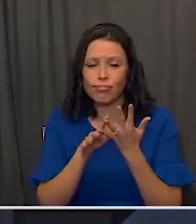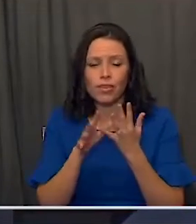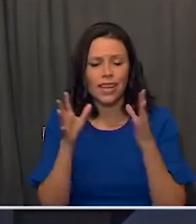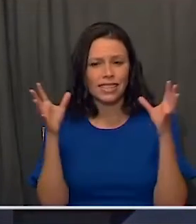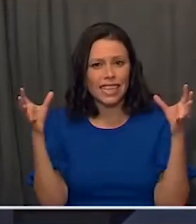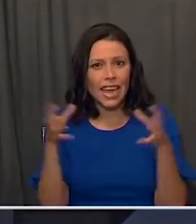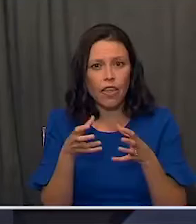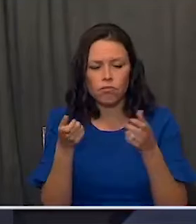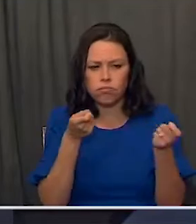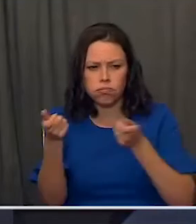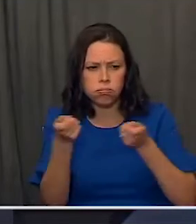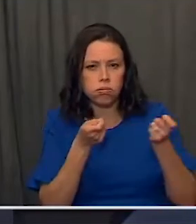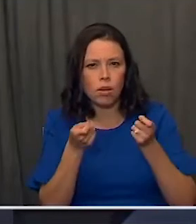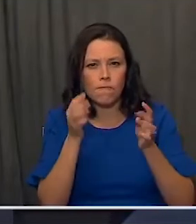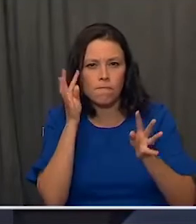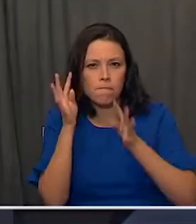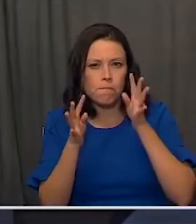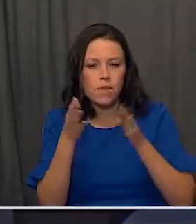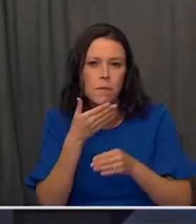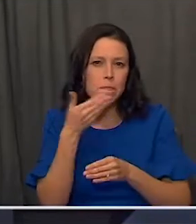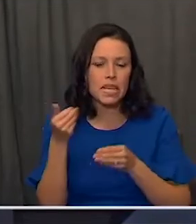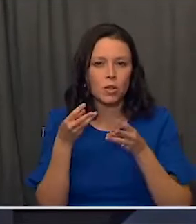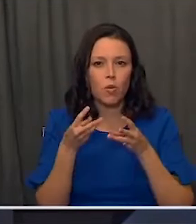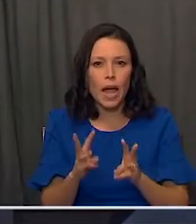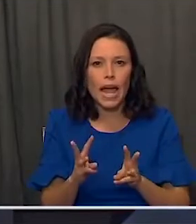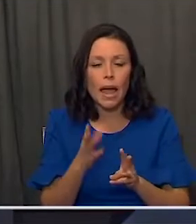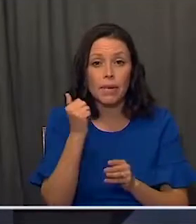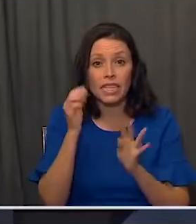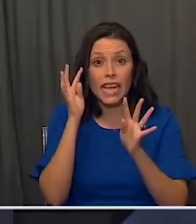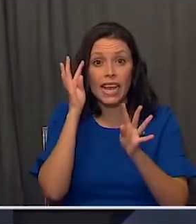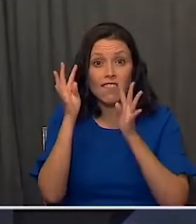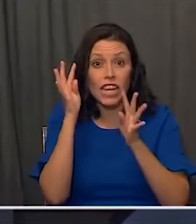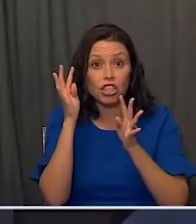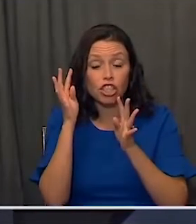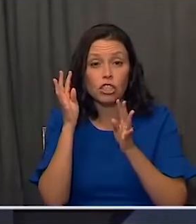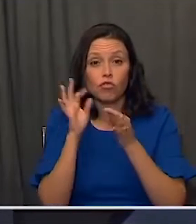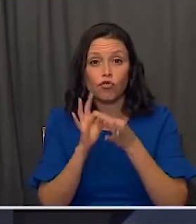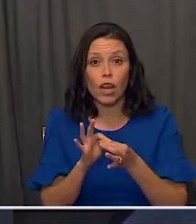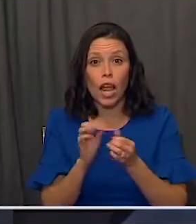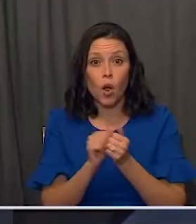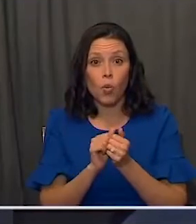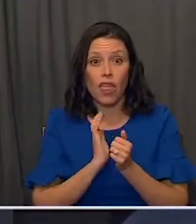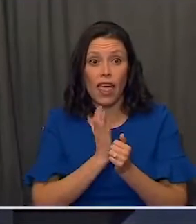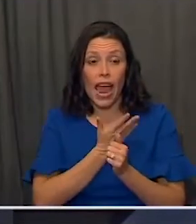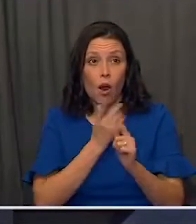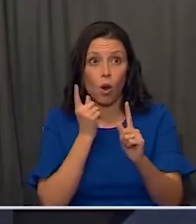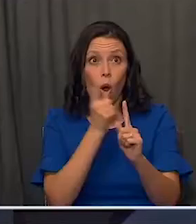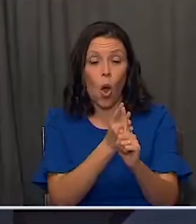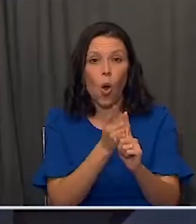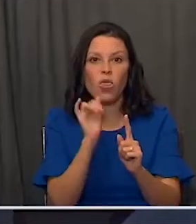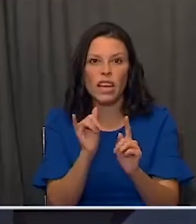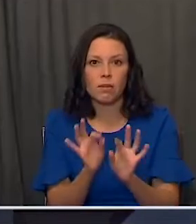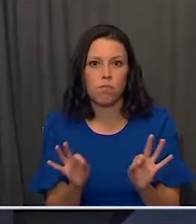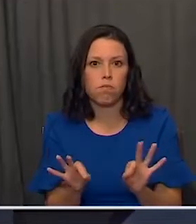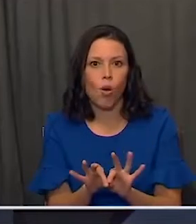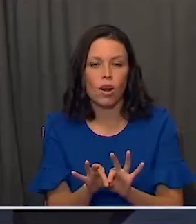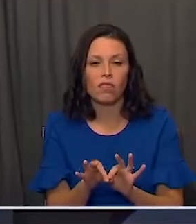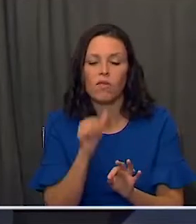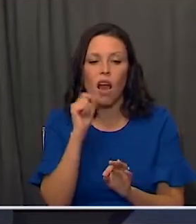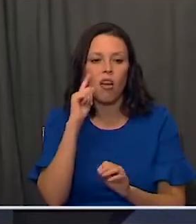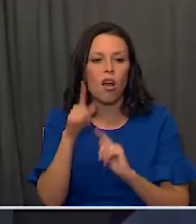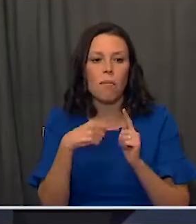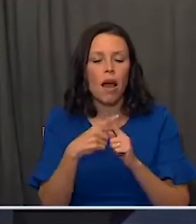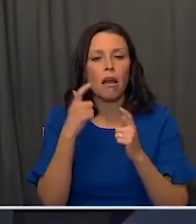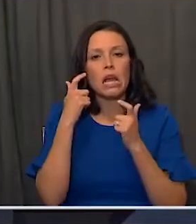that we would come up with the best solutions. Because innovation towards our end state was our only care. It wasn't about